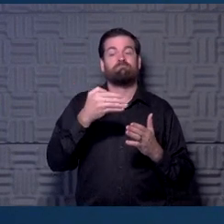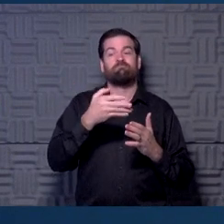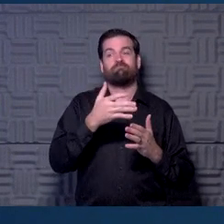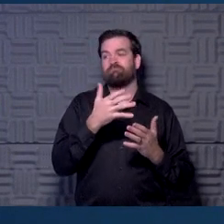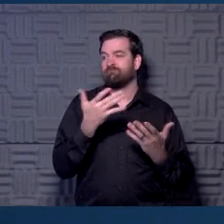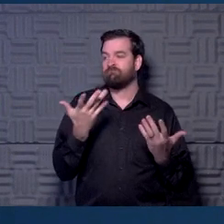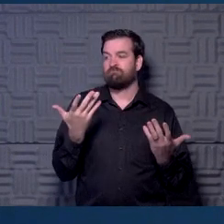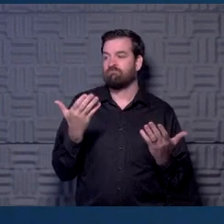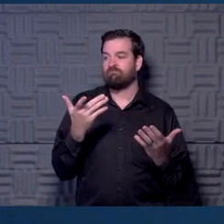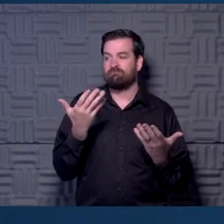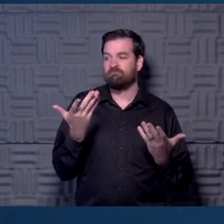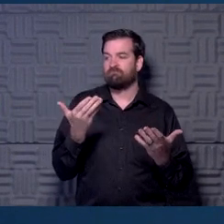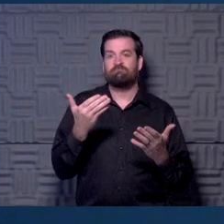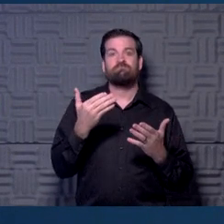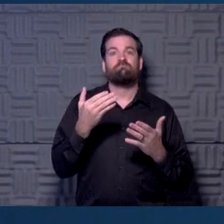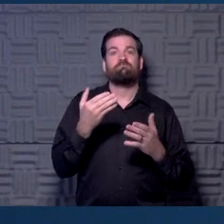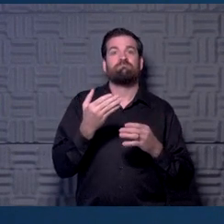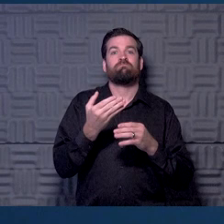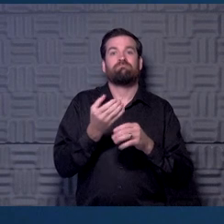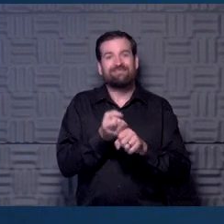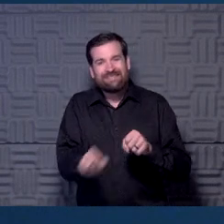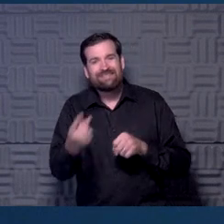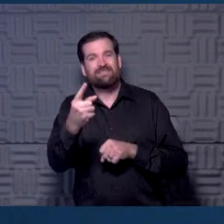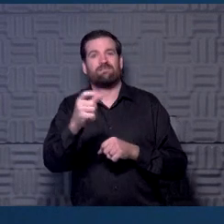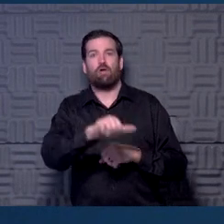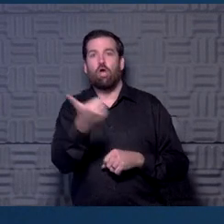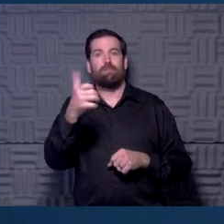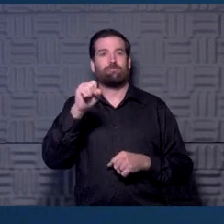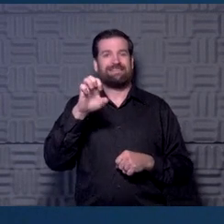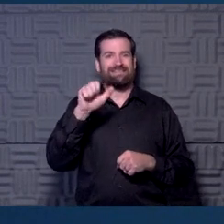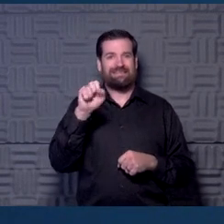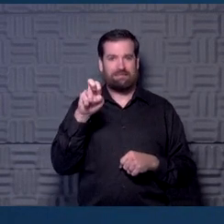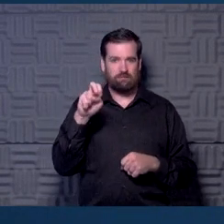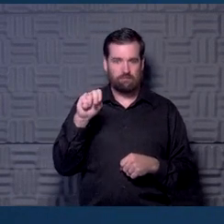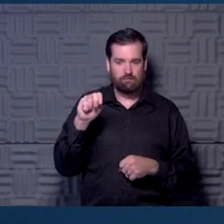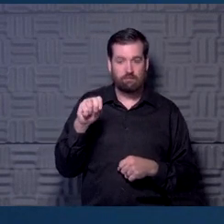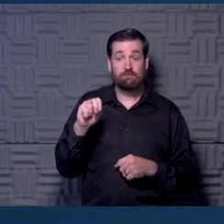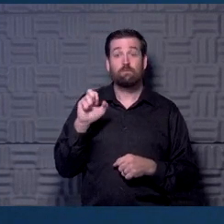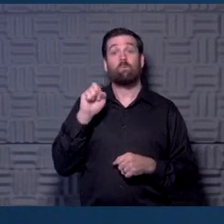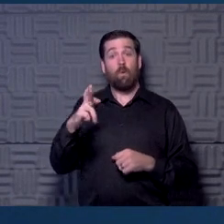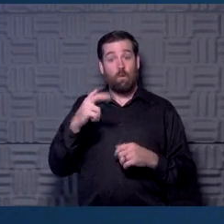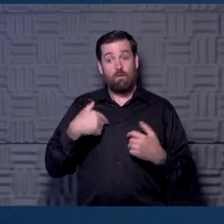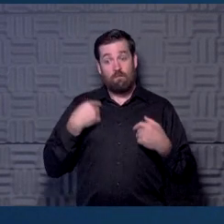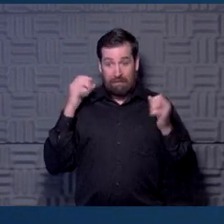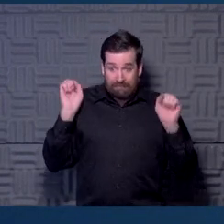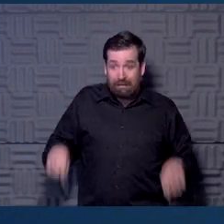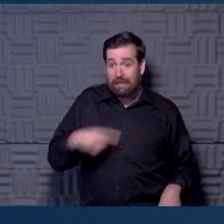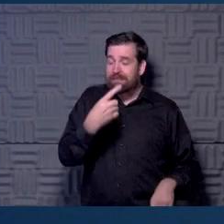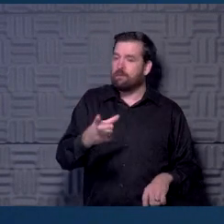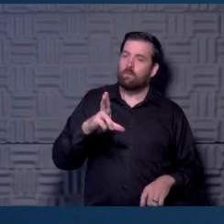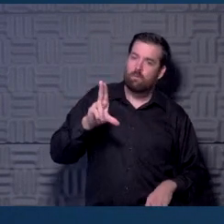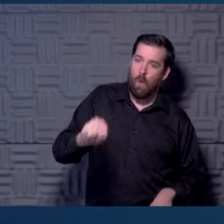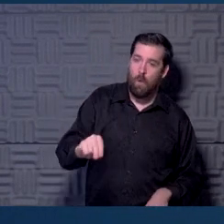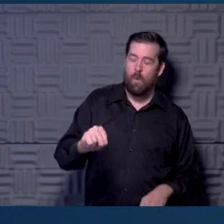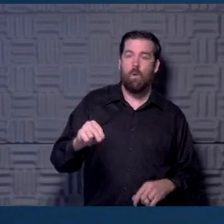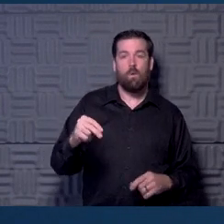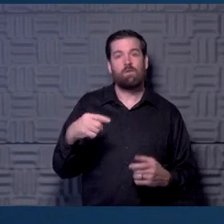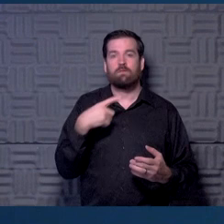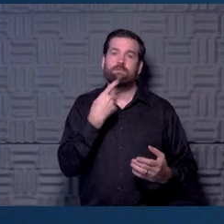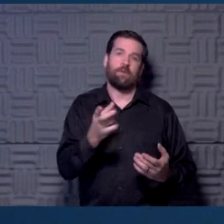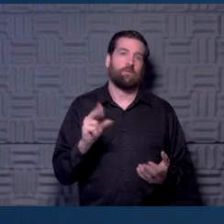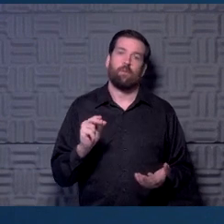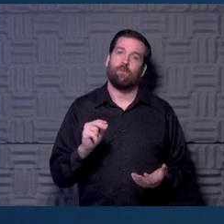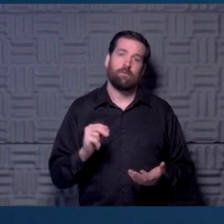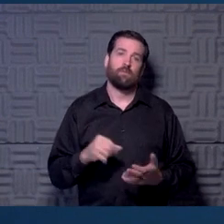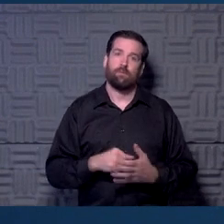would be another season before I would encourage them. Or if I had the power to tell them not to do it, I would tell them not to